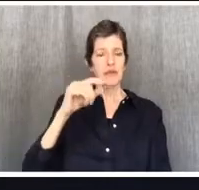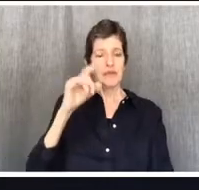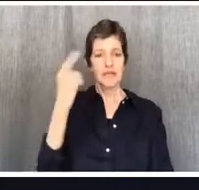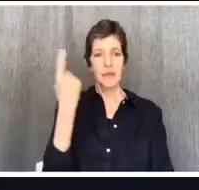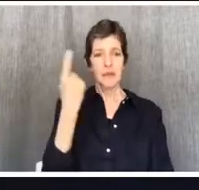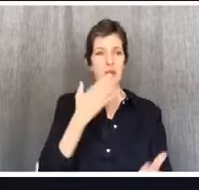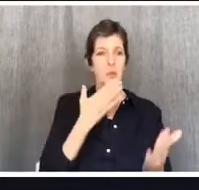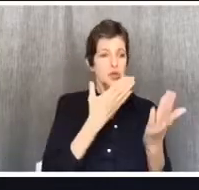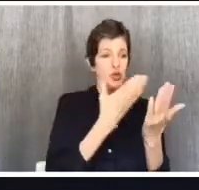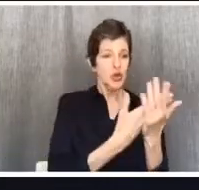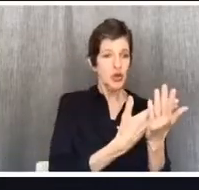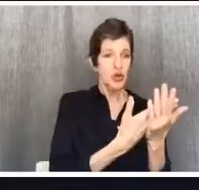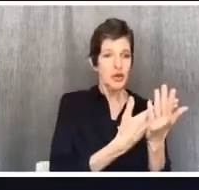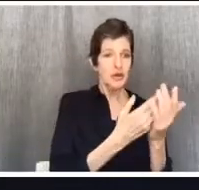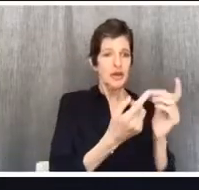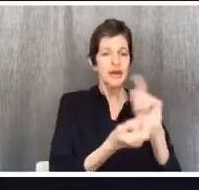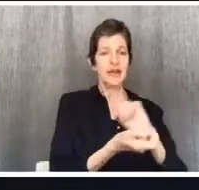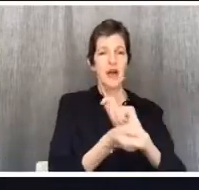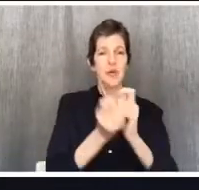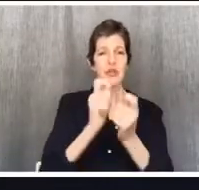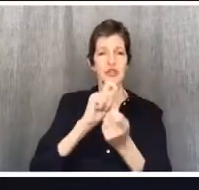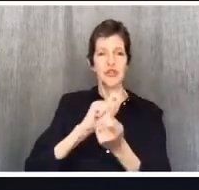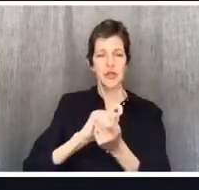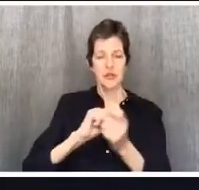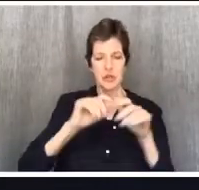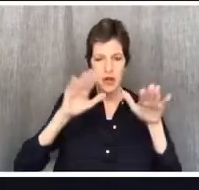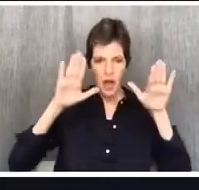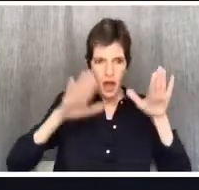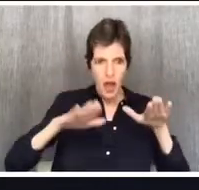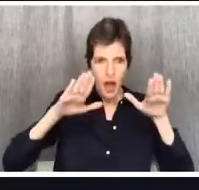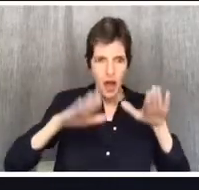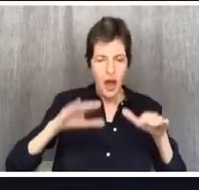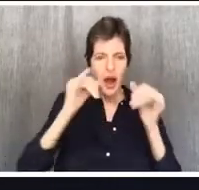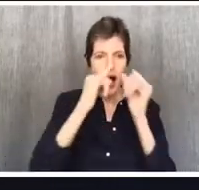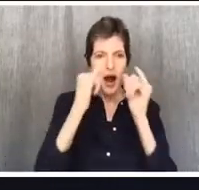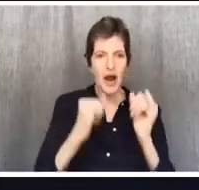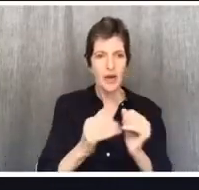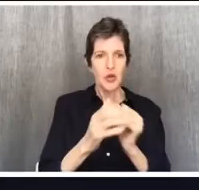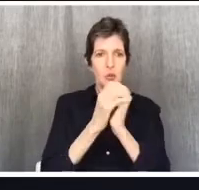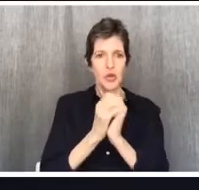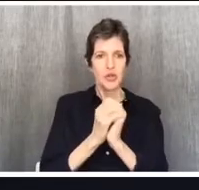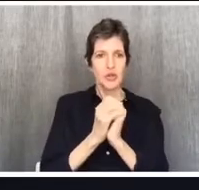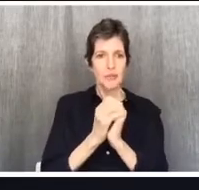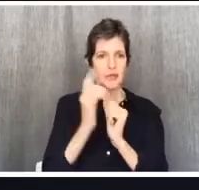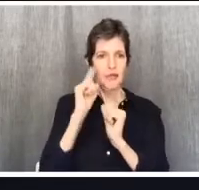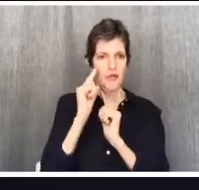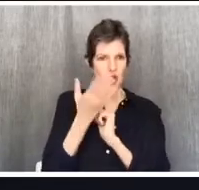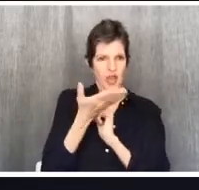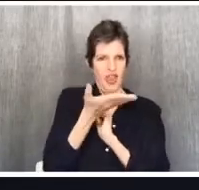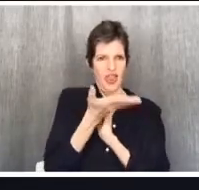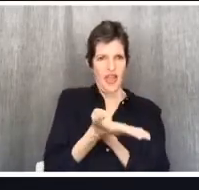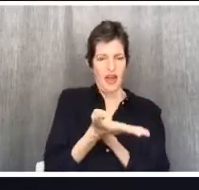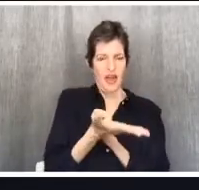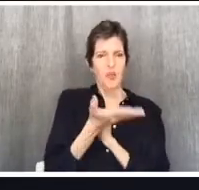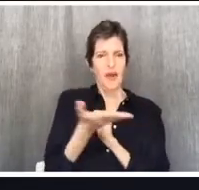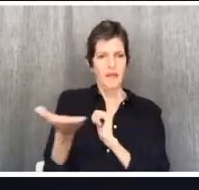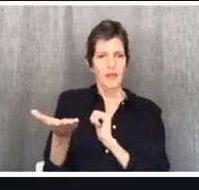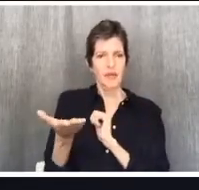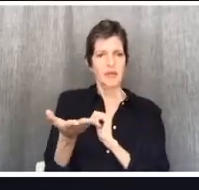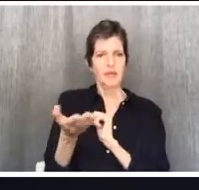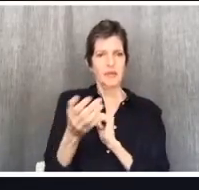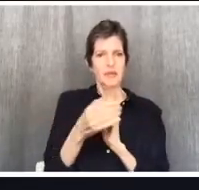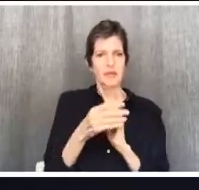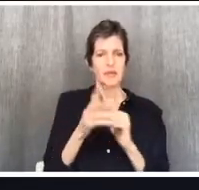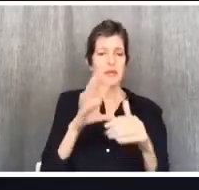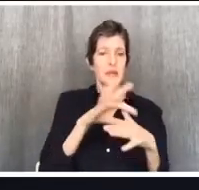ultimate thing such that it is now an idol that you worship is when you use that thing in a sinful way. The meat is